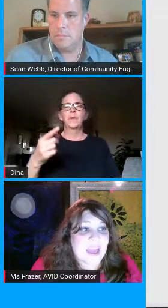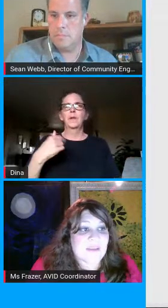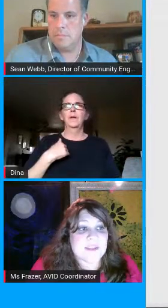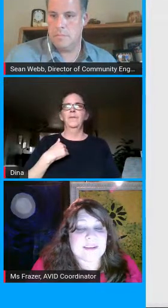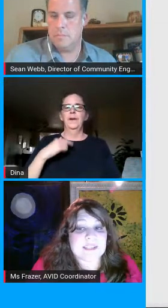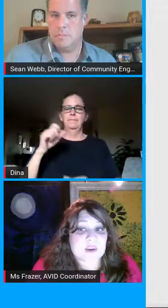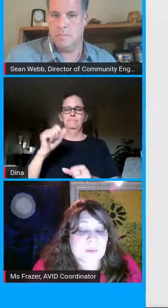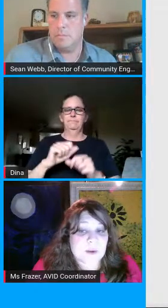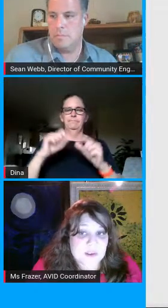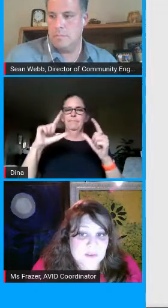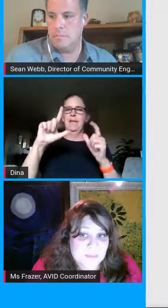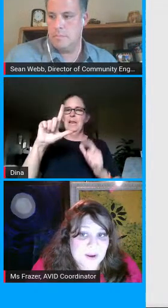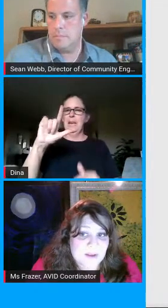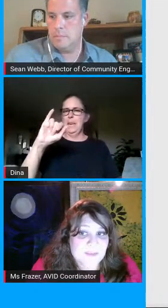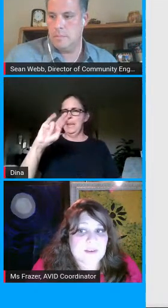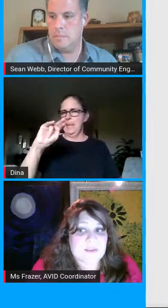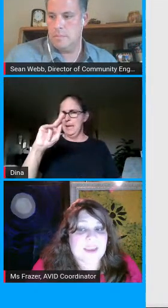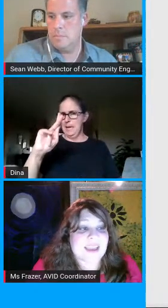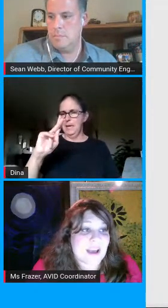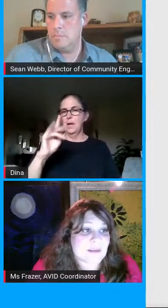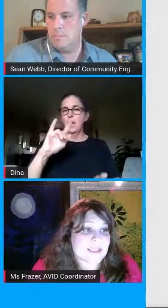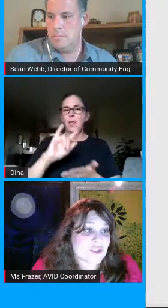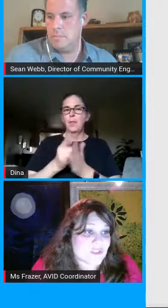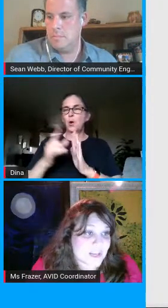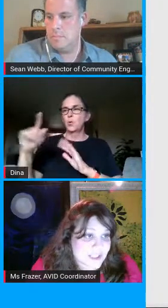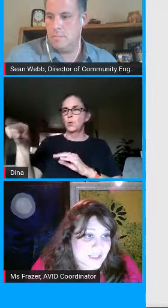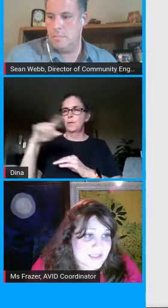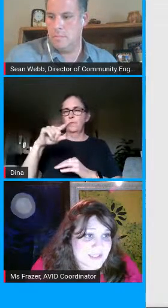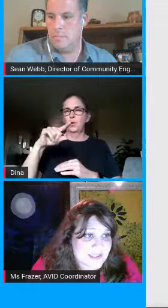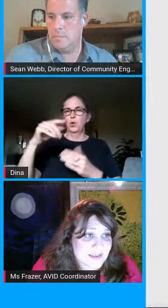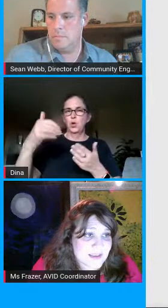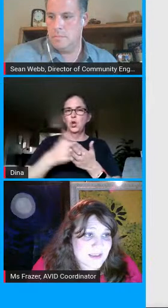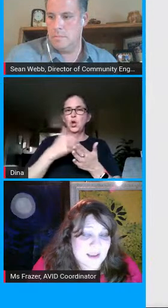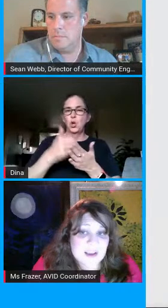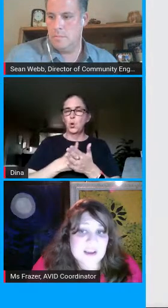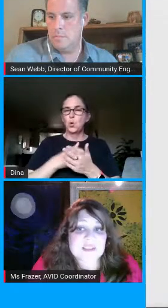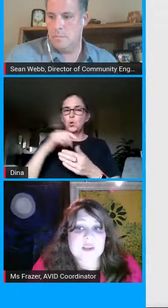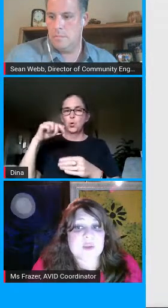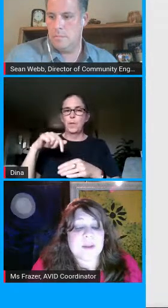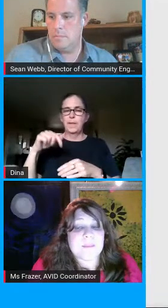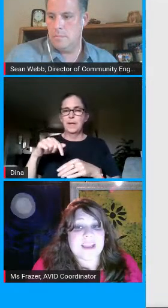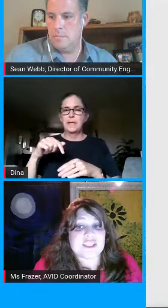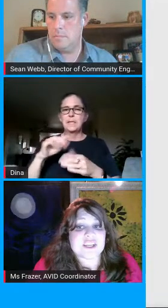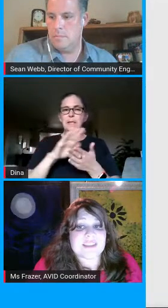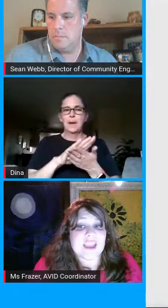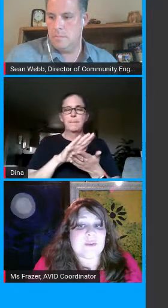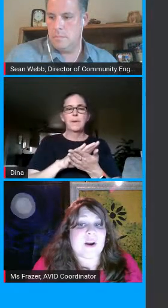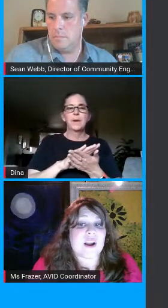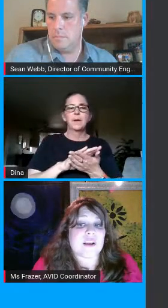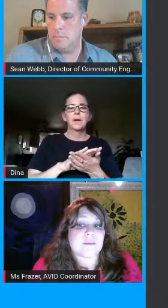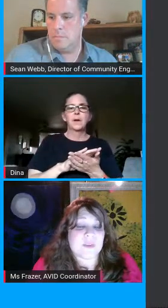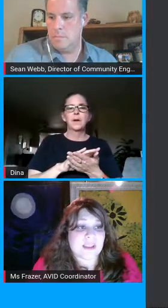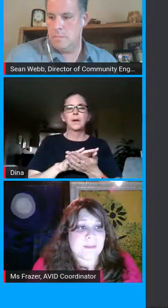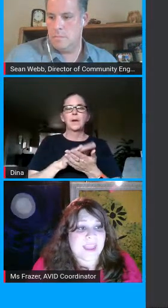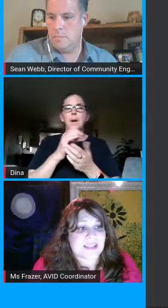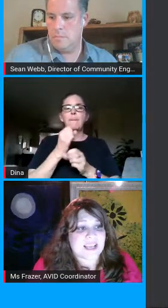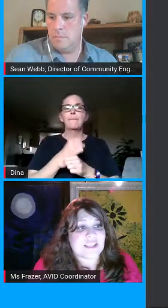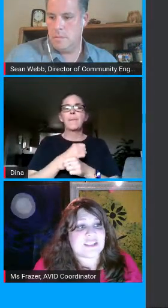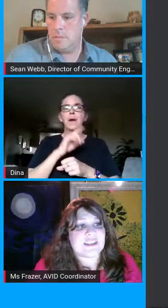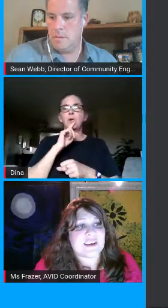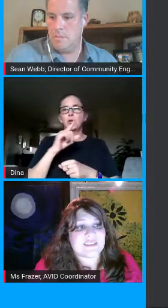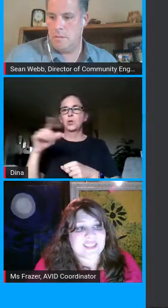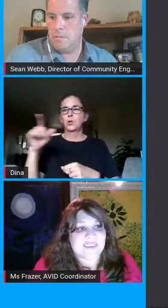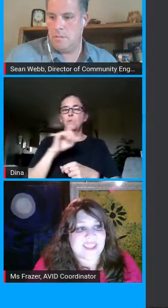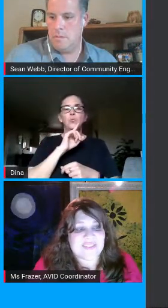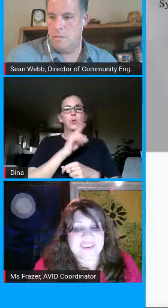and for those of you who are new to parent view the account instructions so you want to make sure that you are really paying